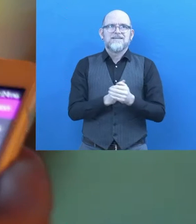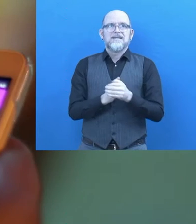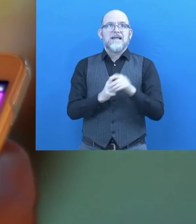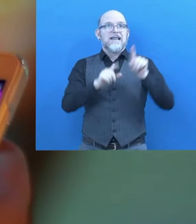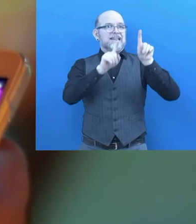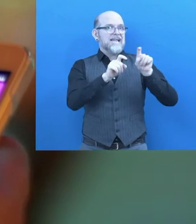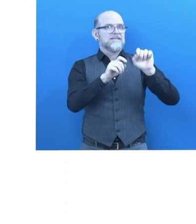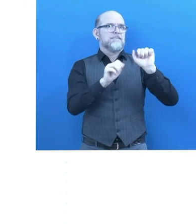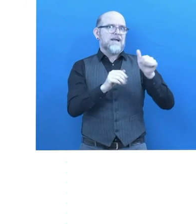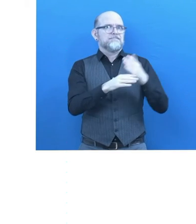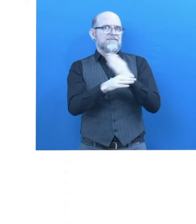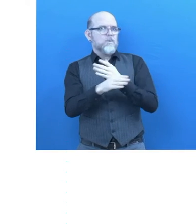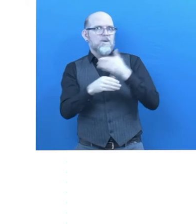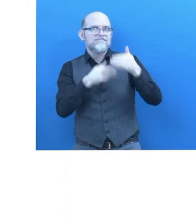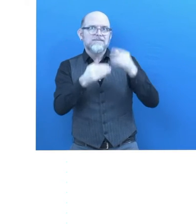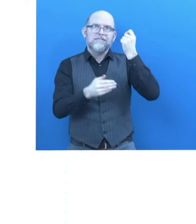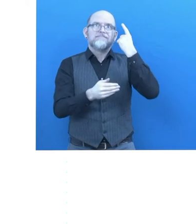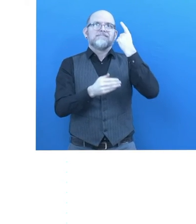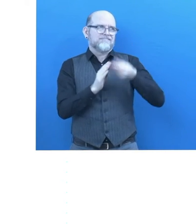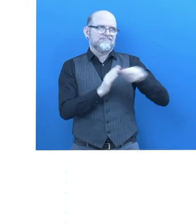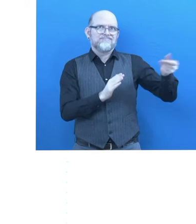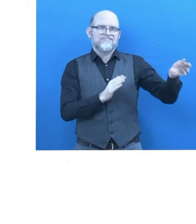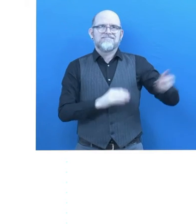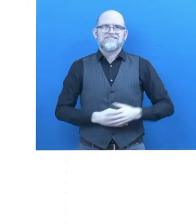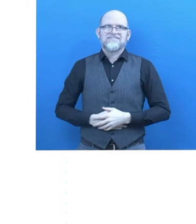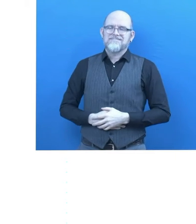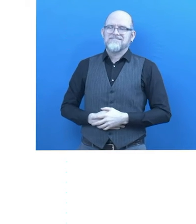workplace or the marketplace. How did the solution help you?